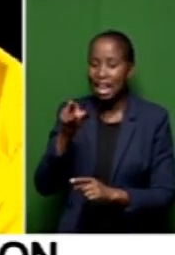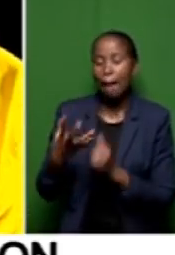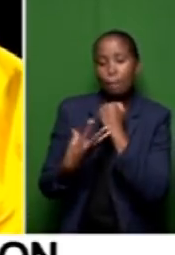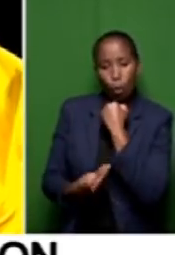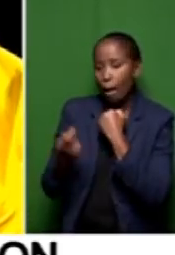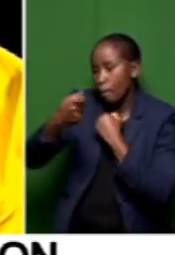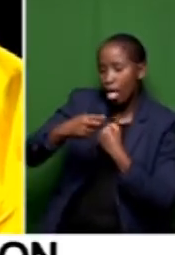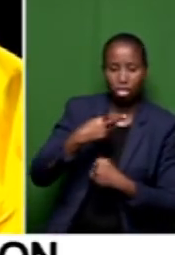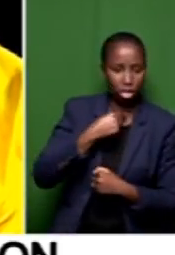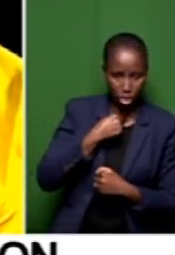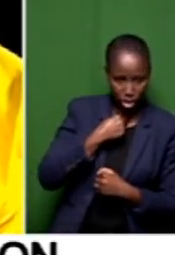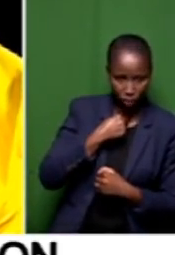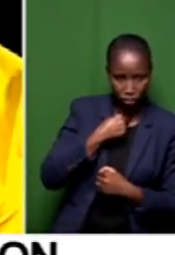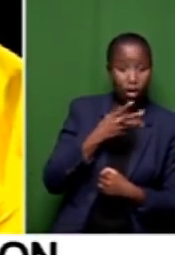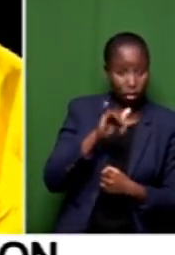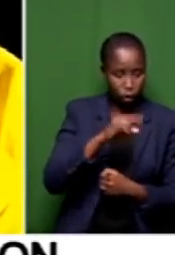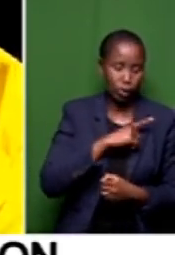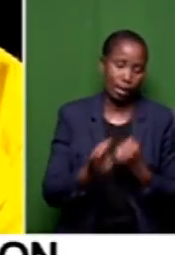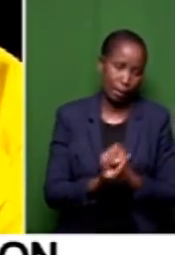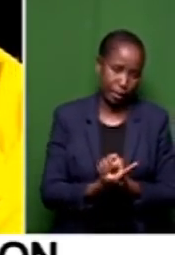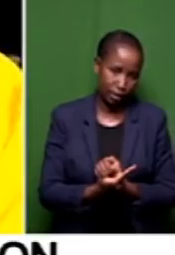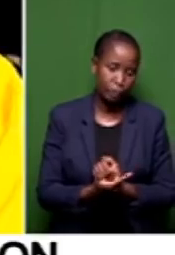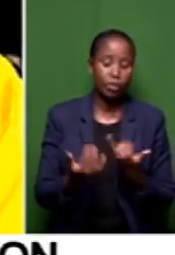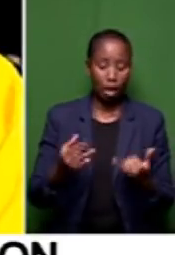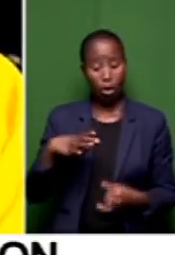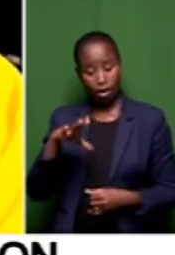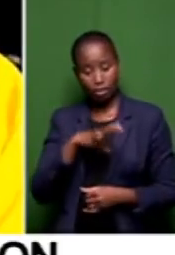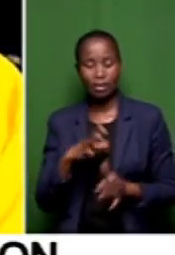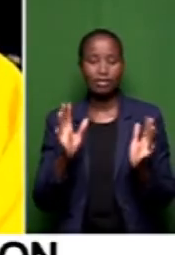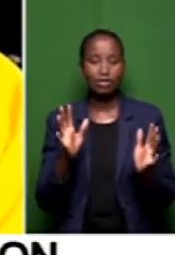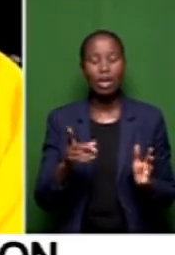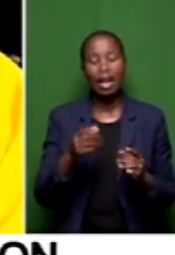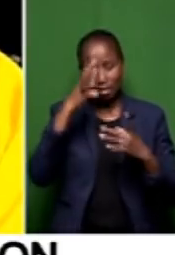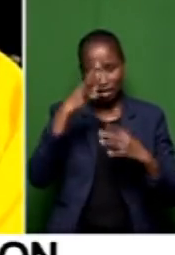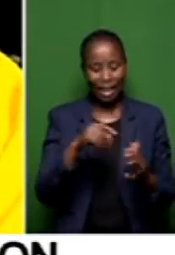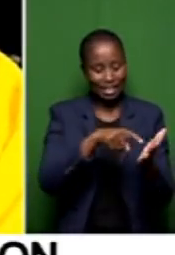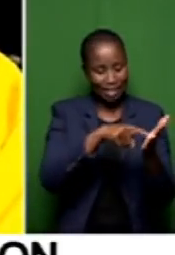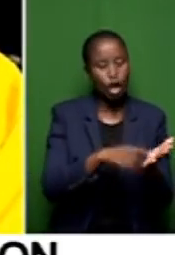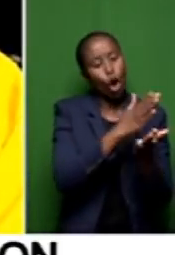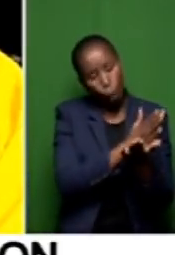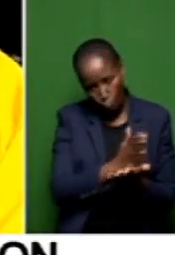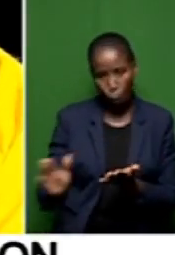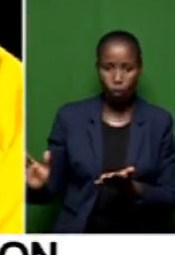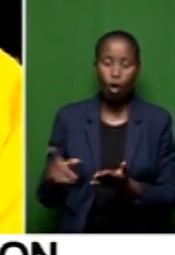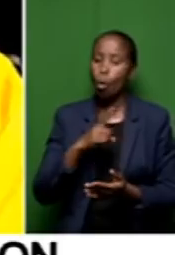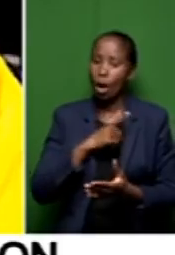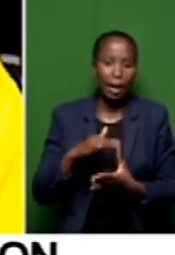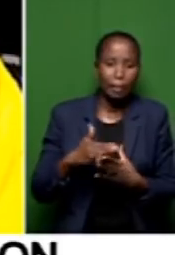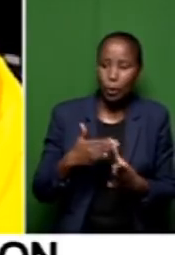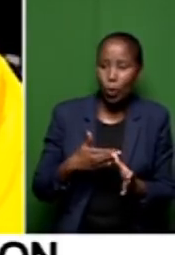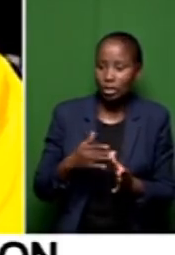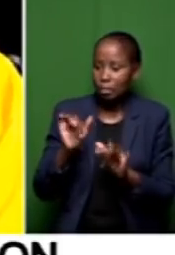the council decided that we should write off the debt because it is irrecoverable.